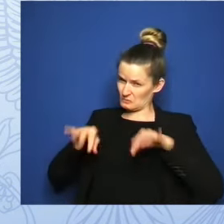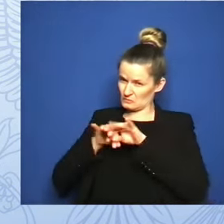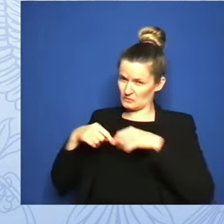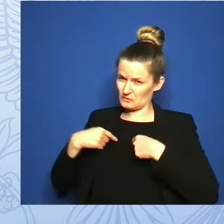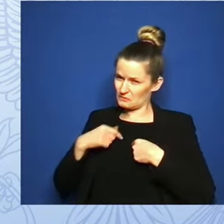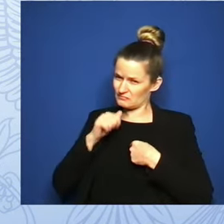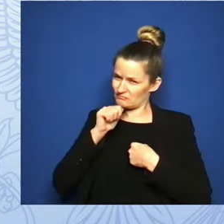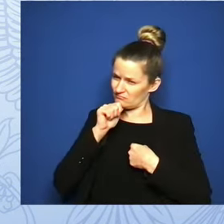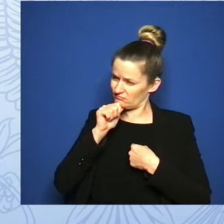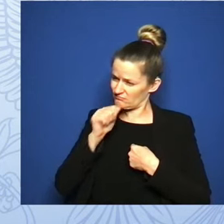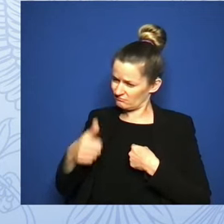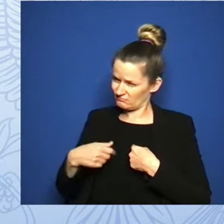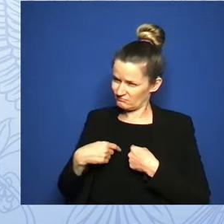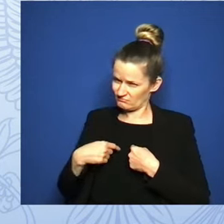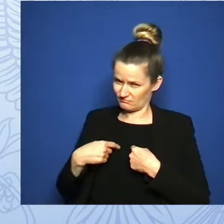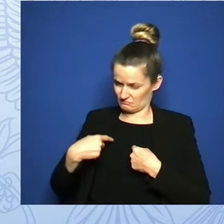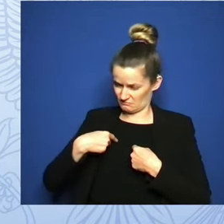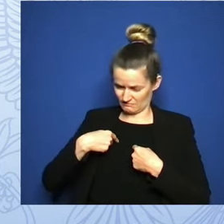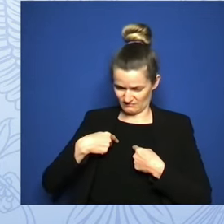being able to bring a baby to term.